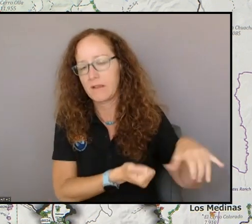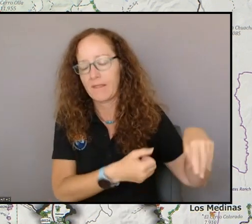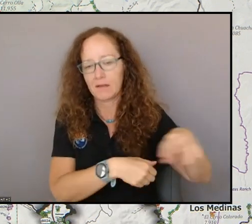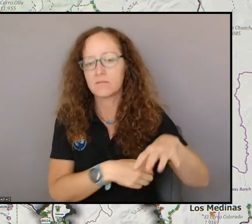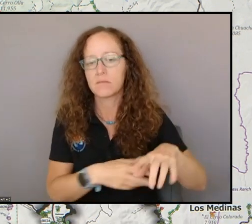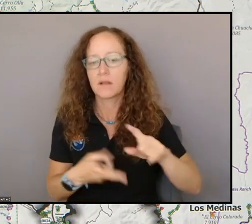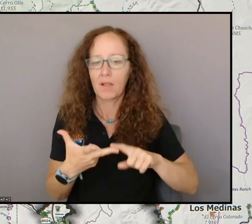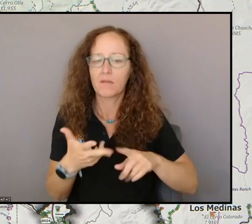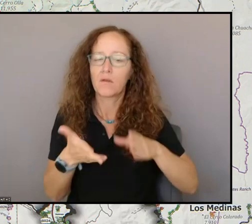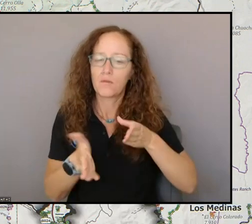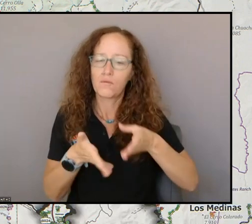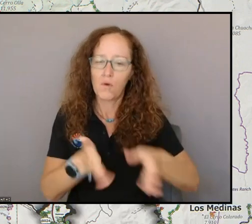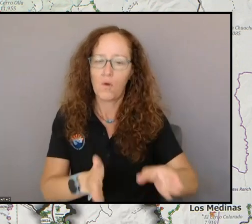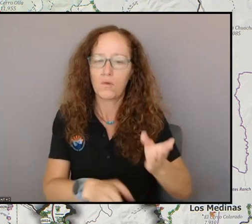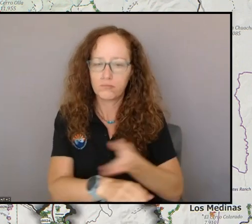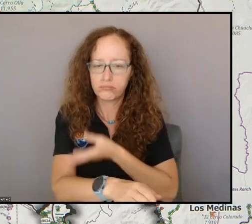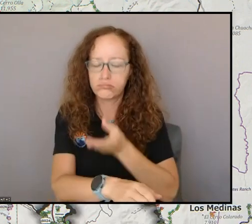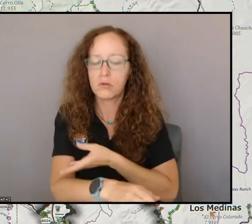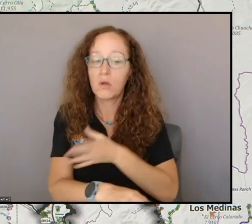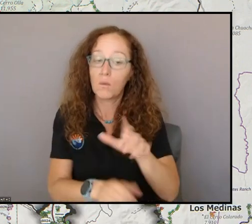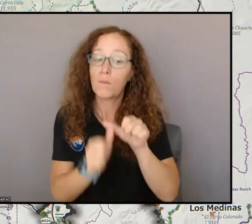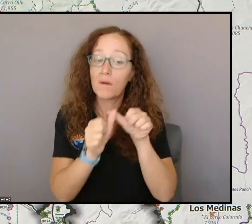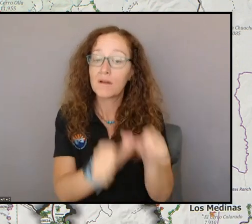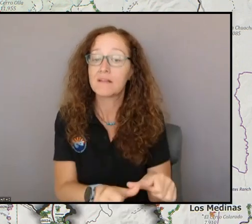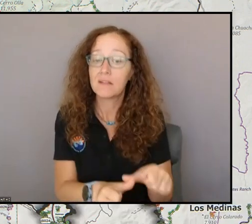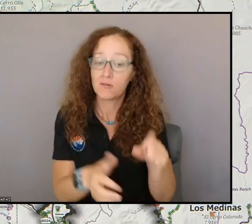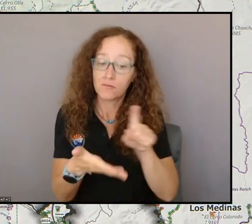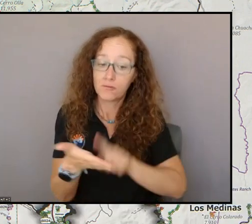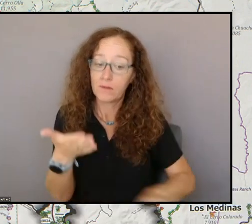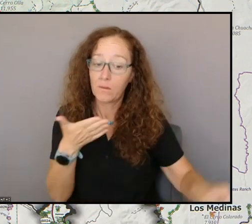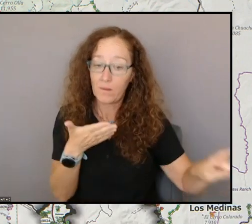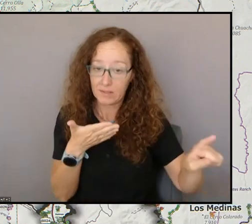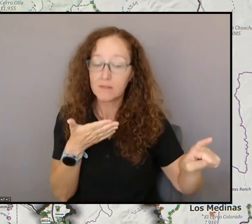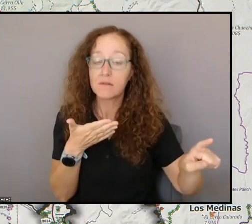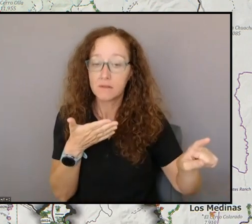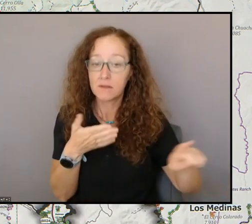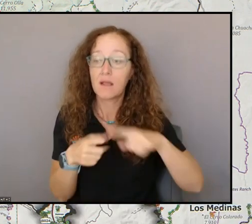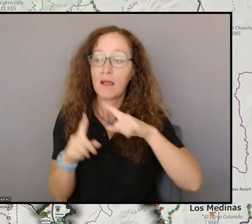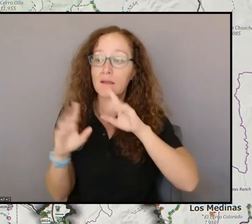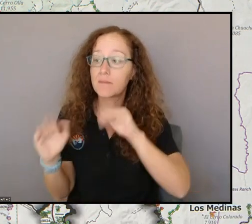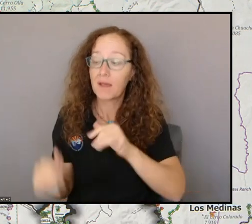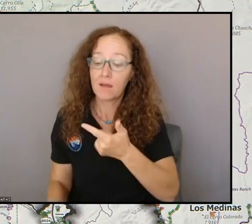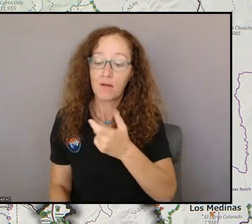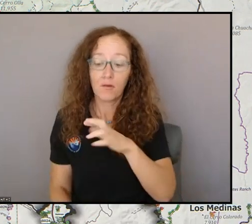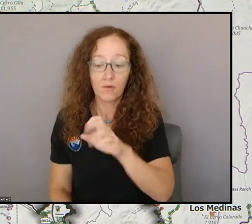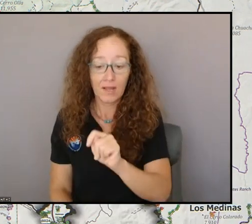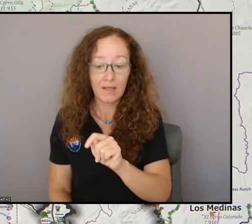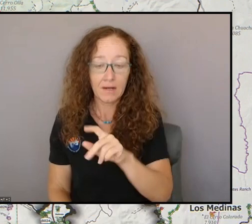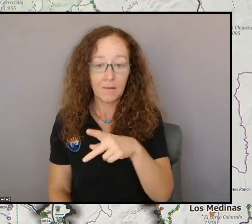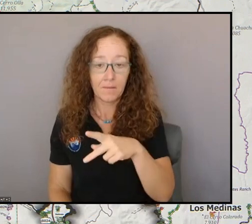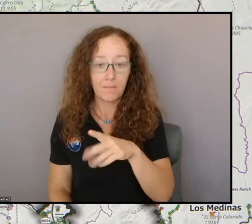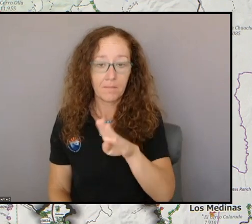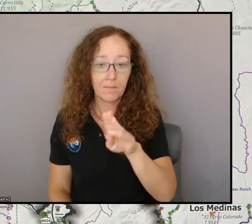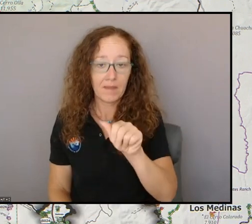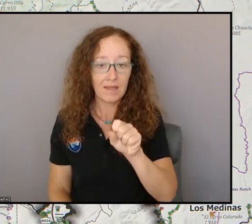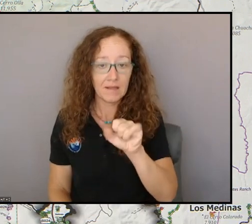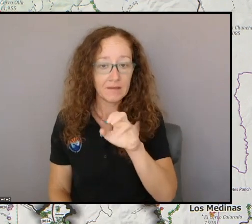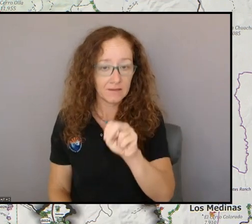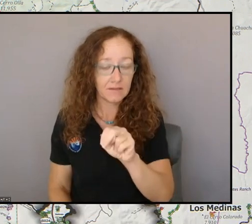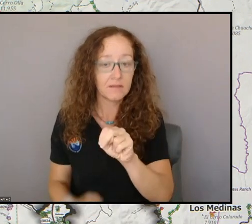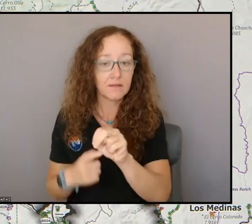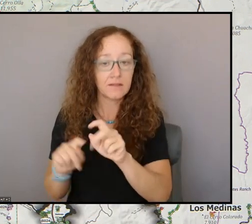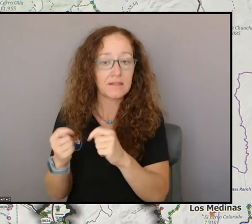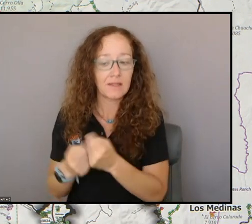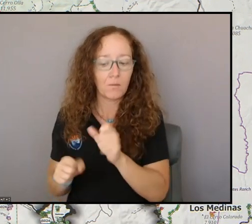and then we do expect to have the Great Basin team that is working out of Pecos and Santa Fe and Las Vegas.